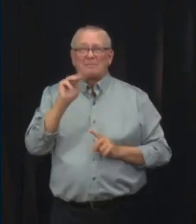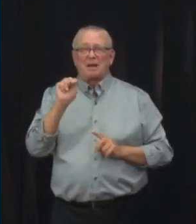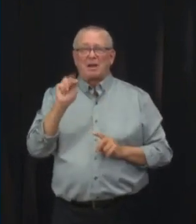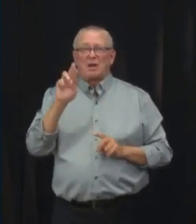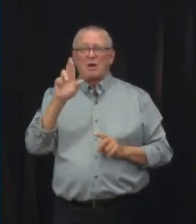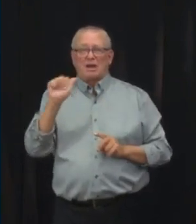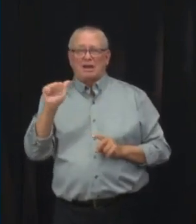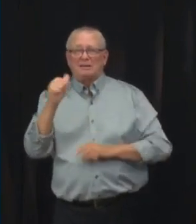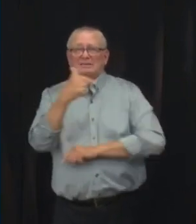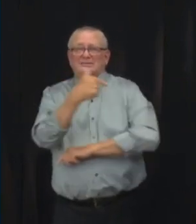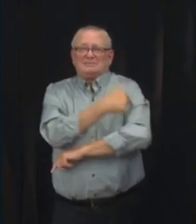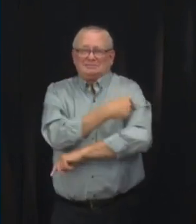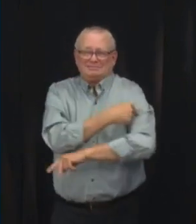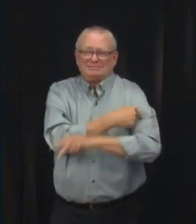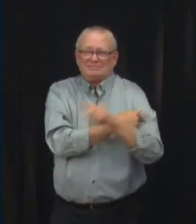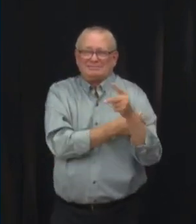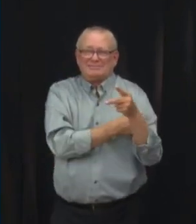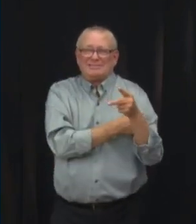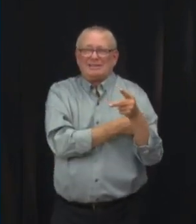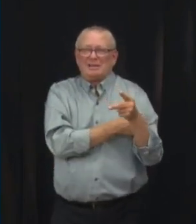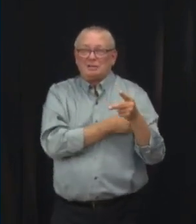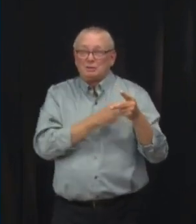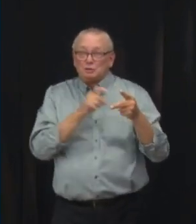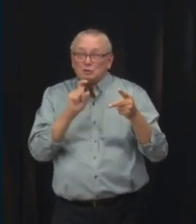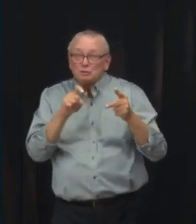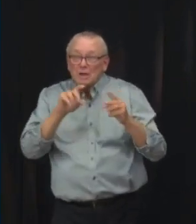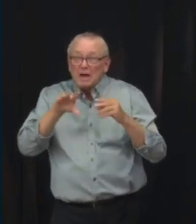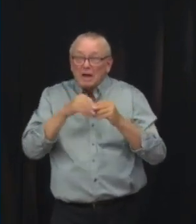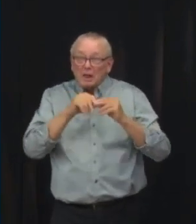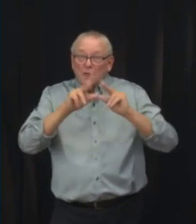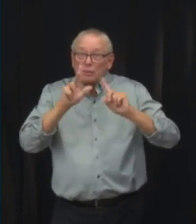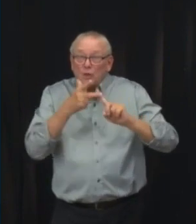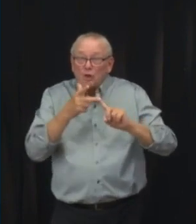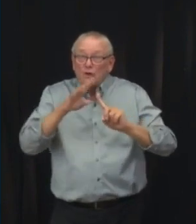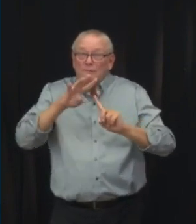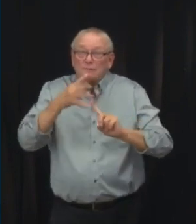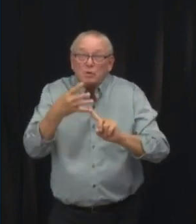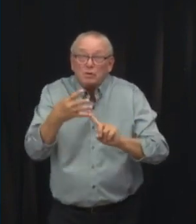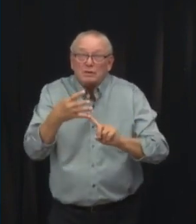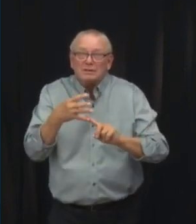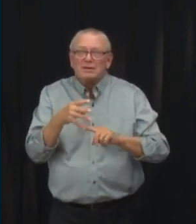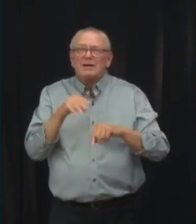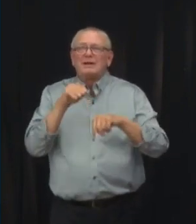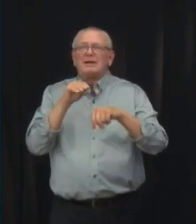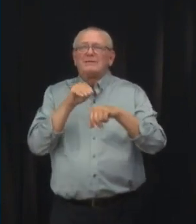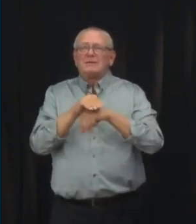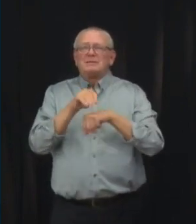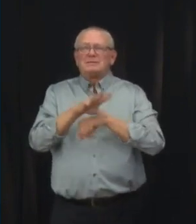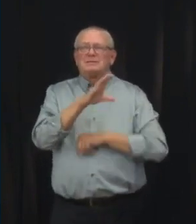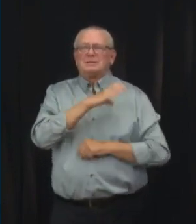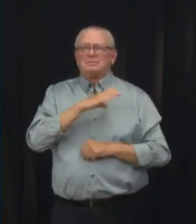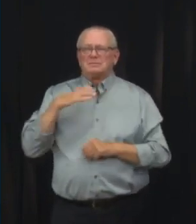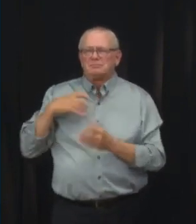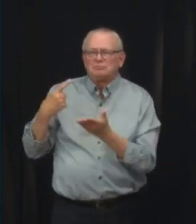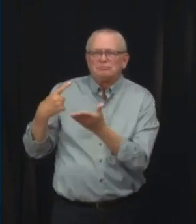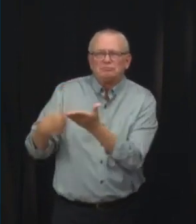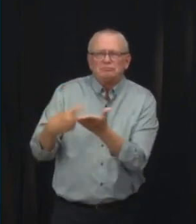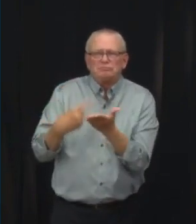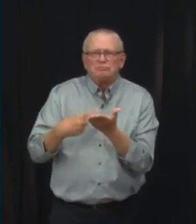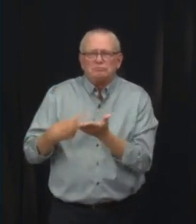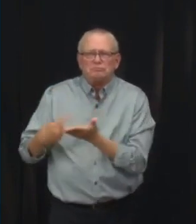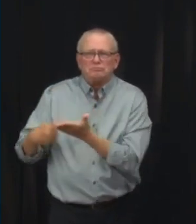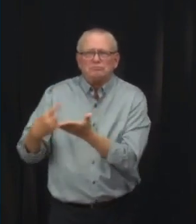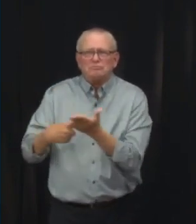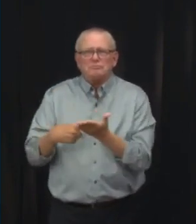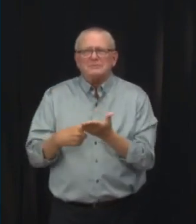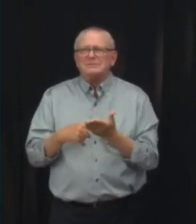fourth dose, and this question was also taken to our advisory committee. At this time, the recommendation for this group remains the